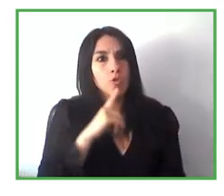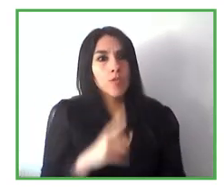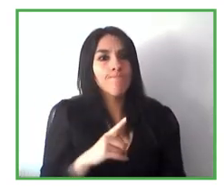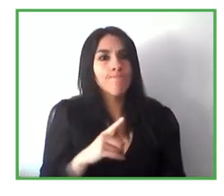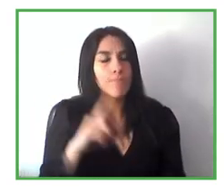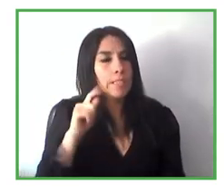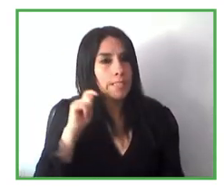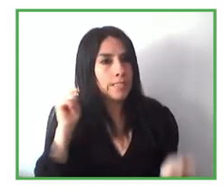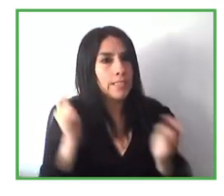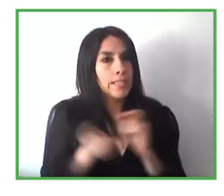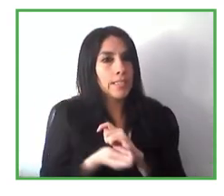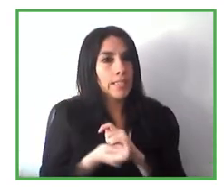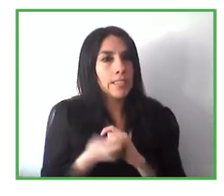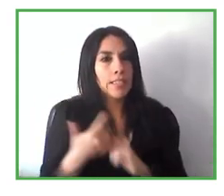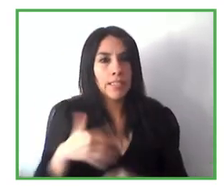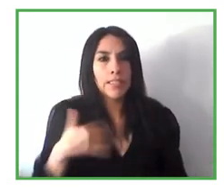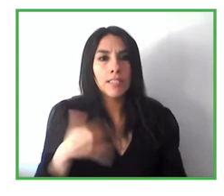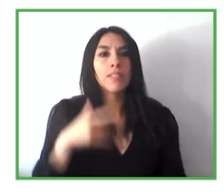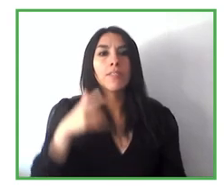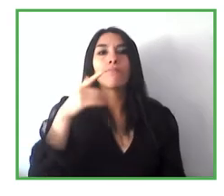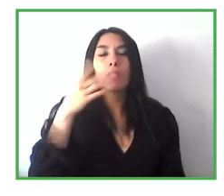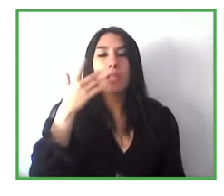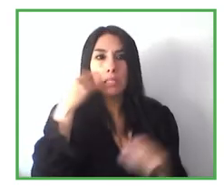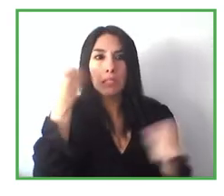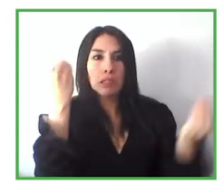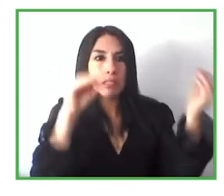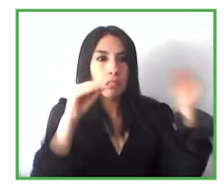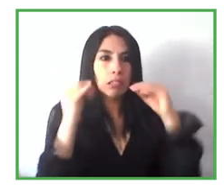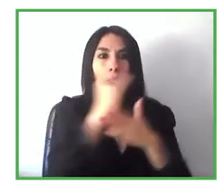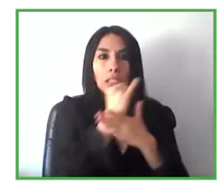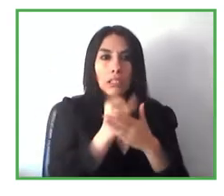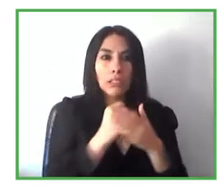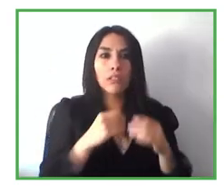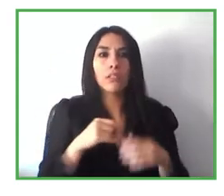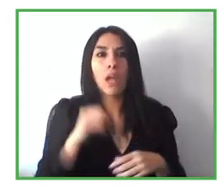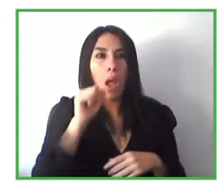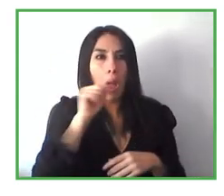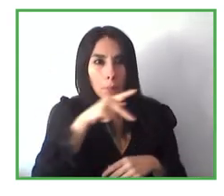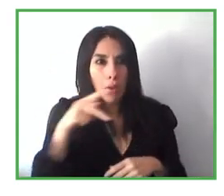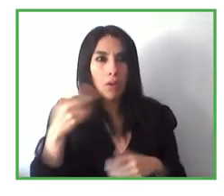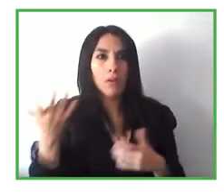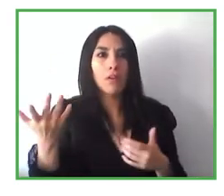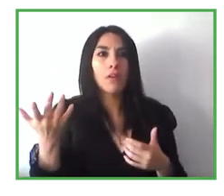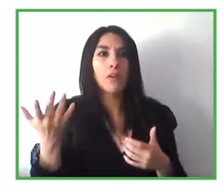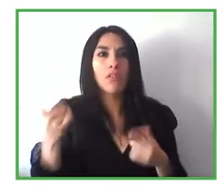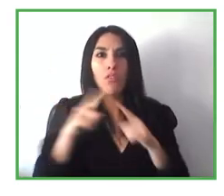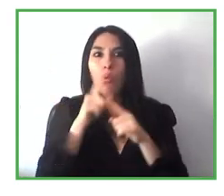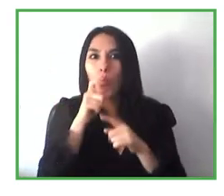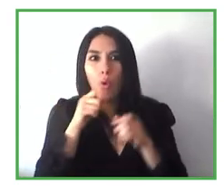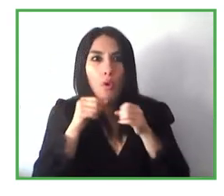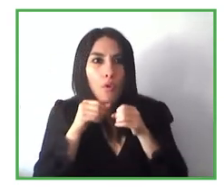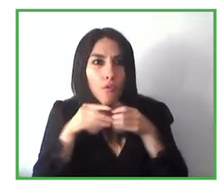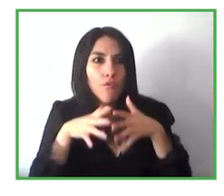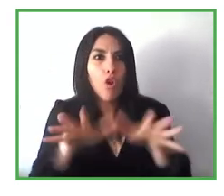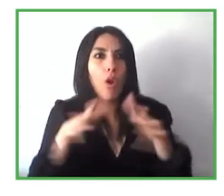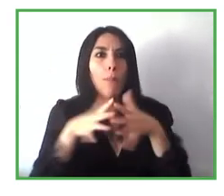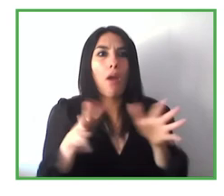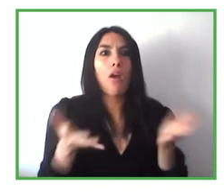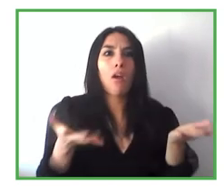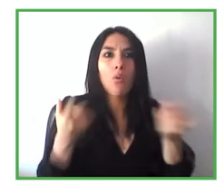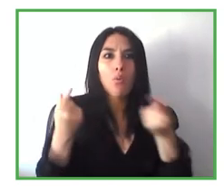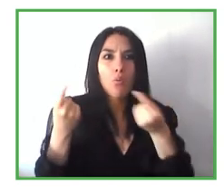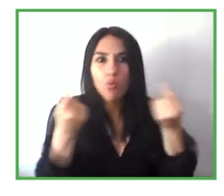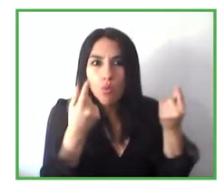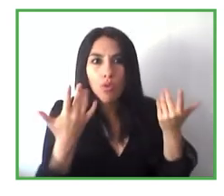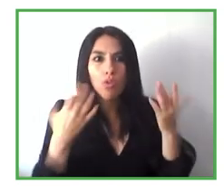Thank you. I think that this is a change of paradigm in terms of how to obtain data in